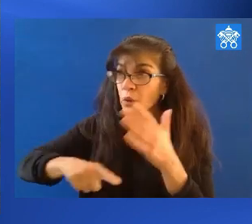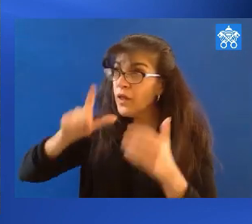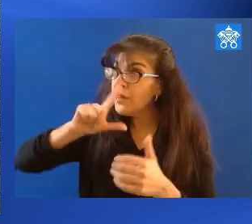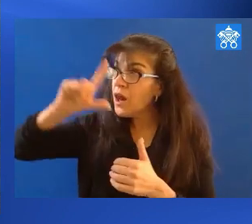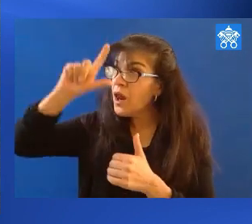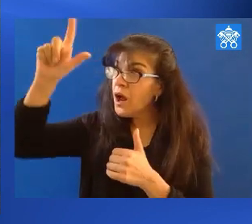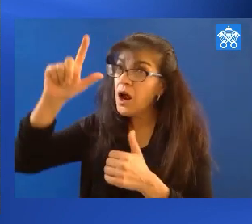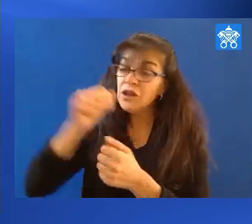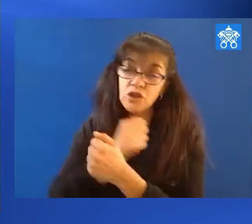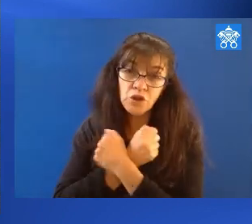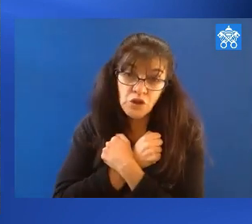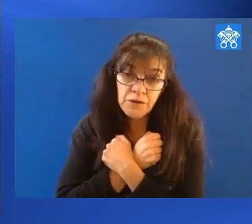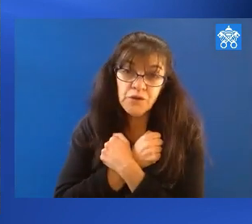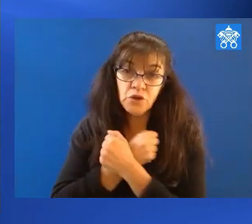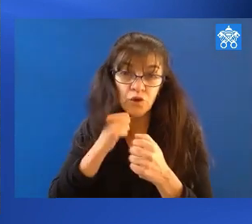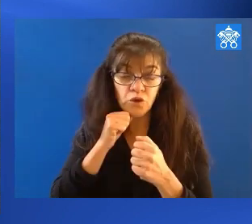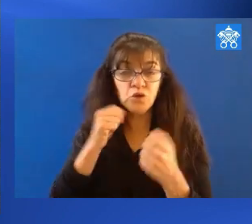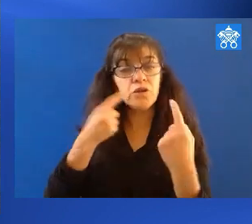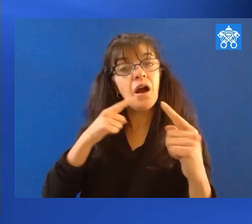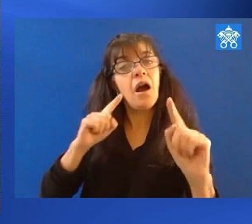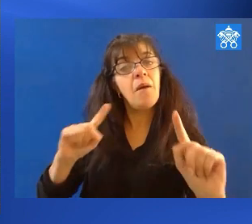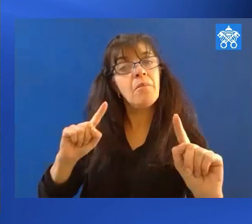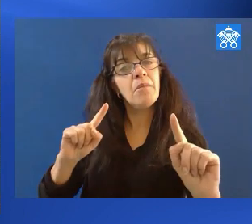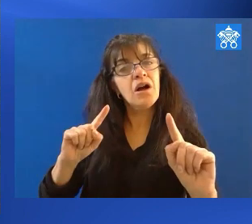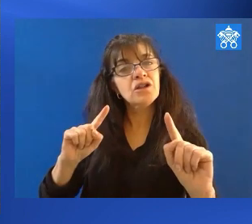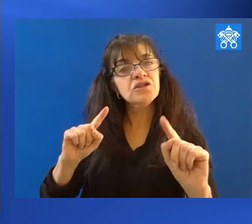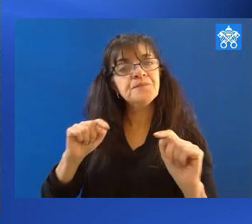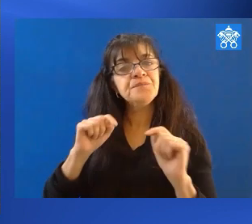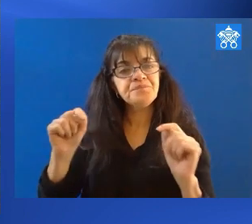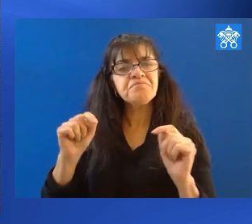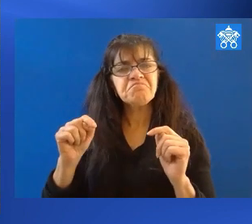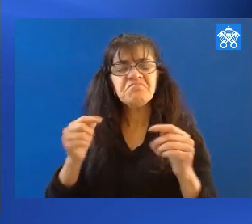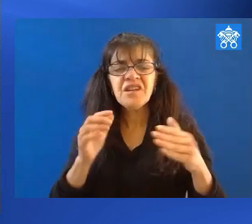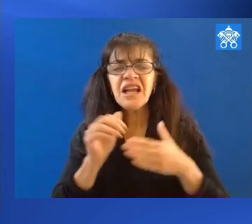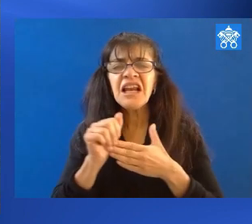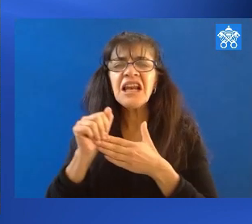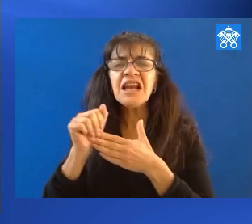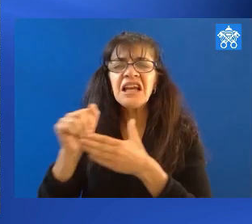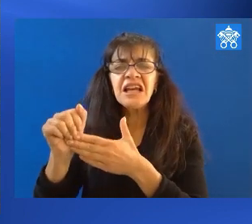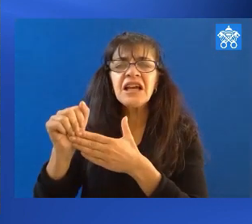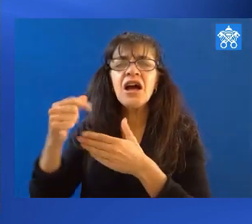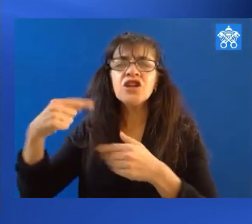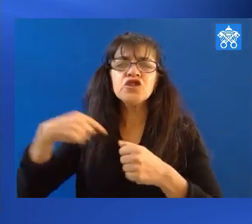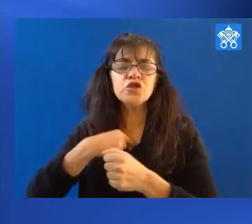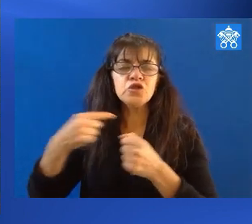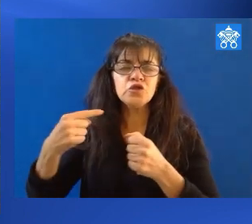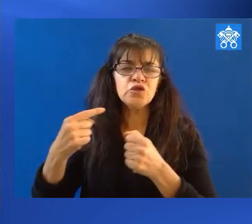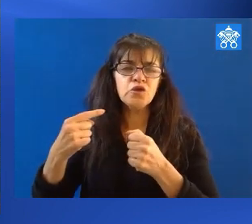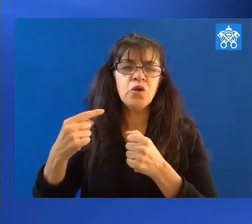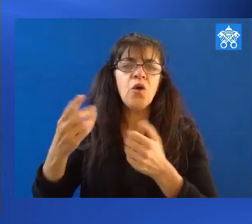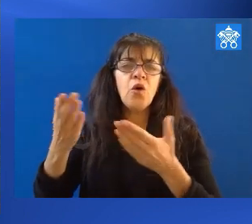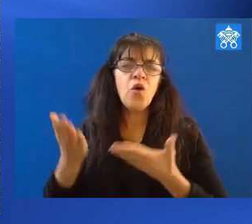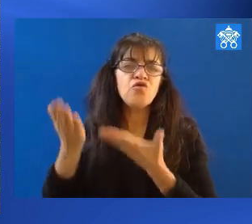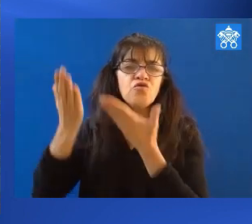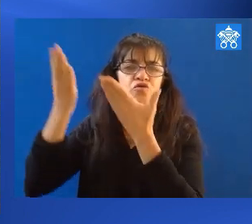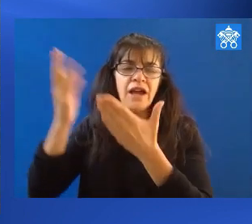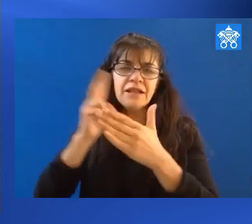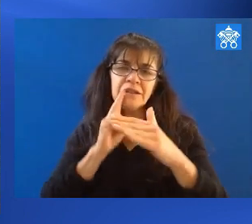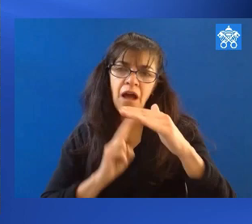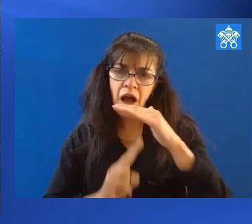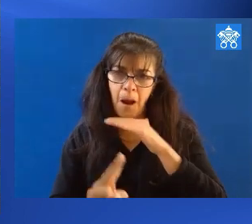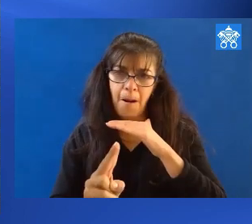the Lord loves to accomplish, overthrowing the powerful from their thrones and raising the humble.